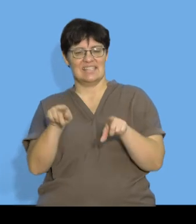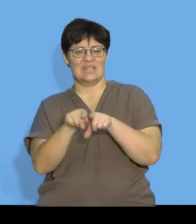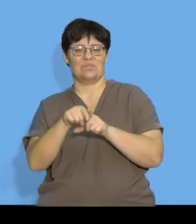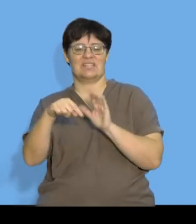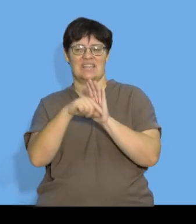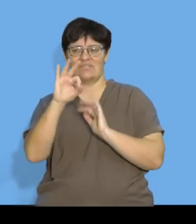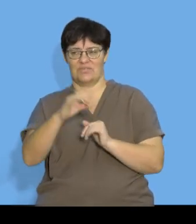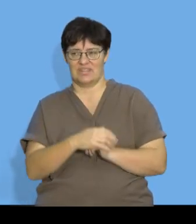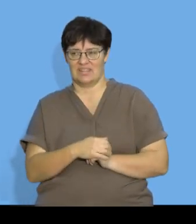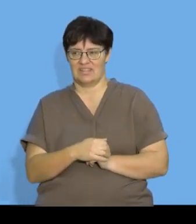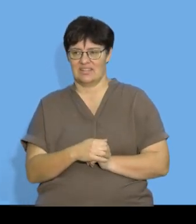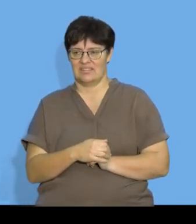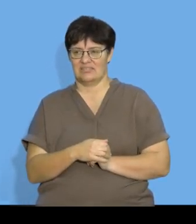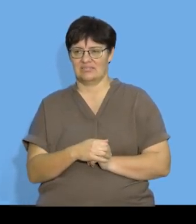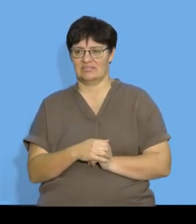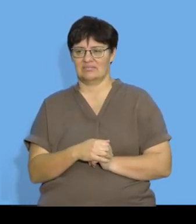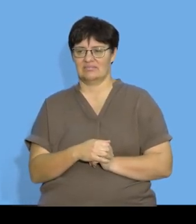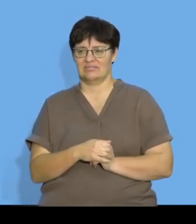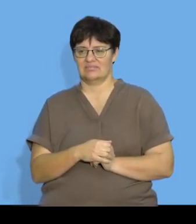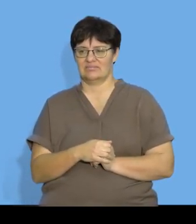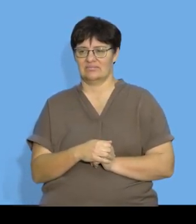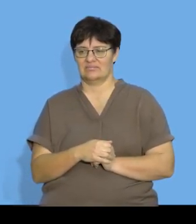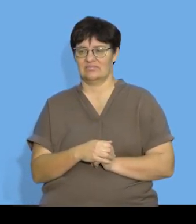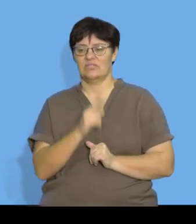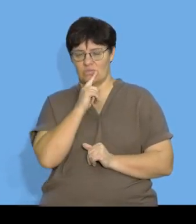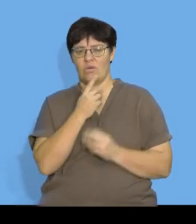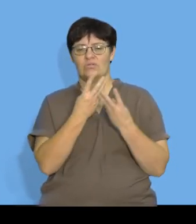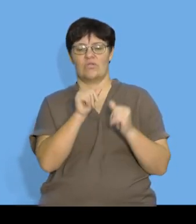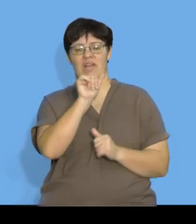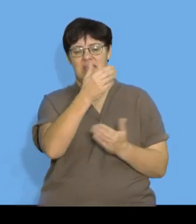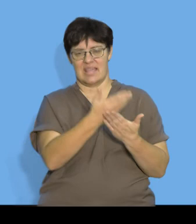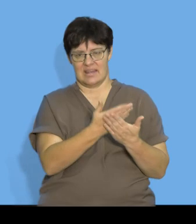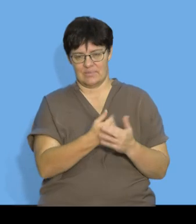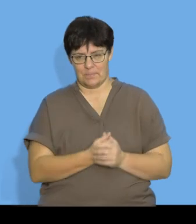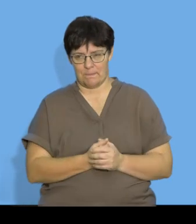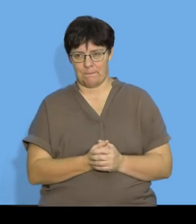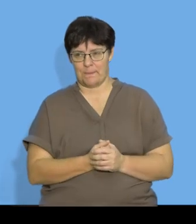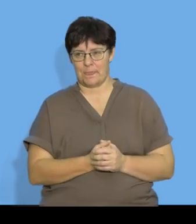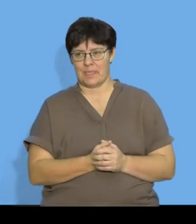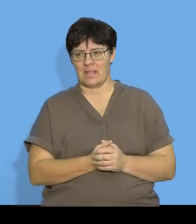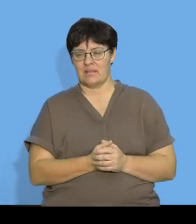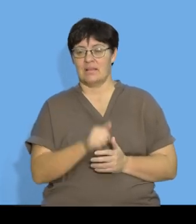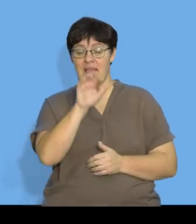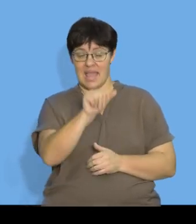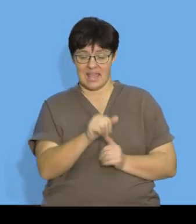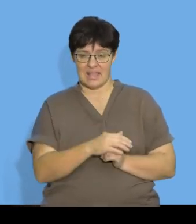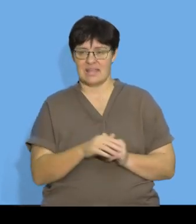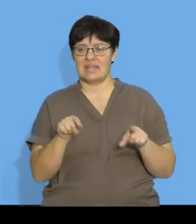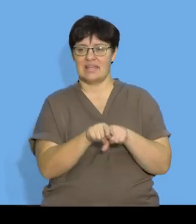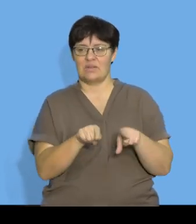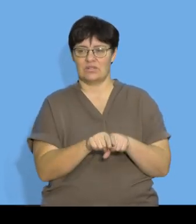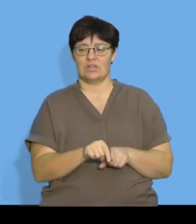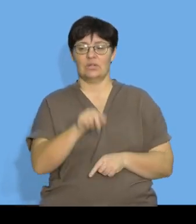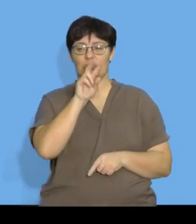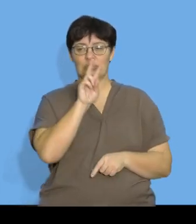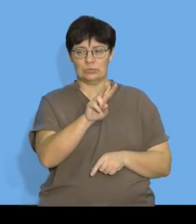going to take this d across to solve for a so I'm going to have that a is equal to 2